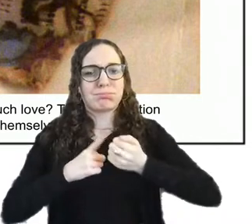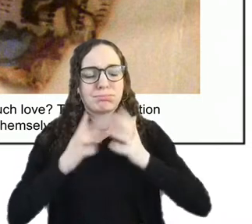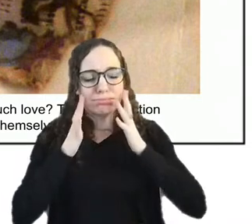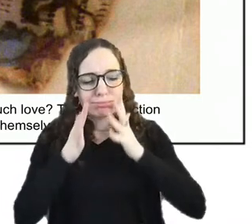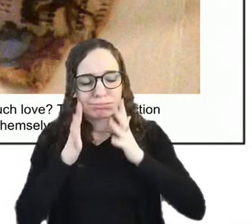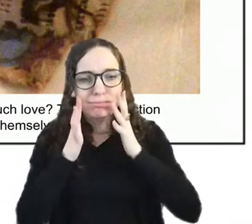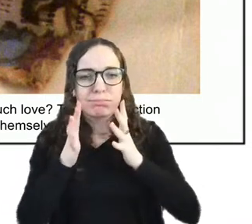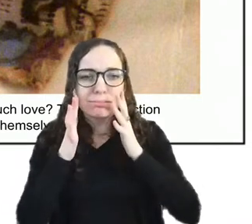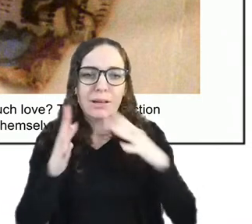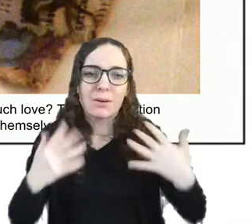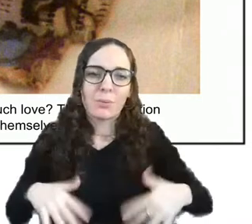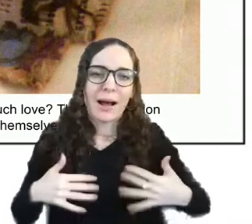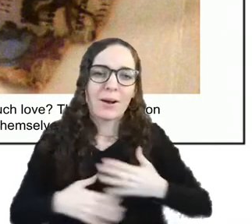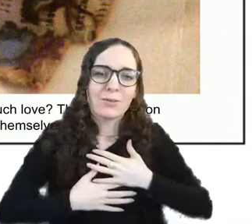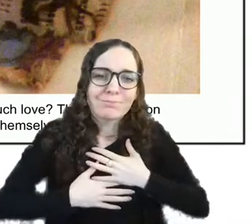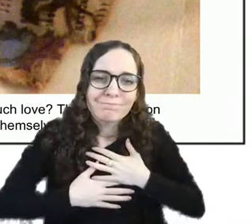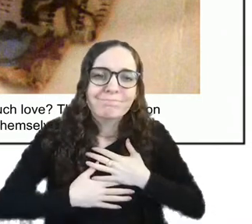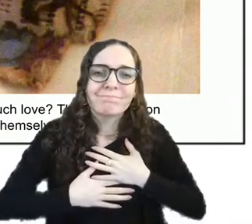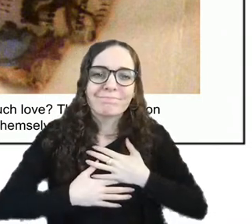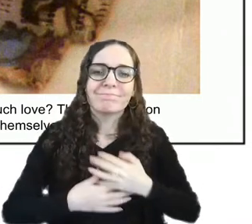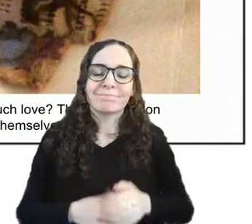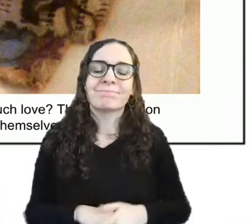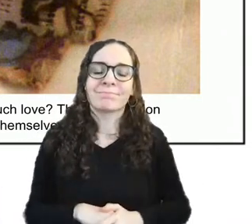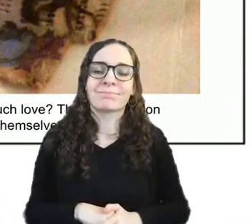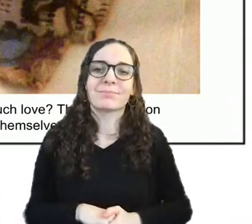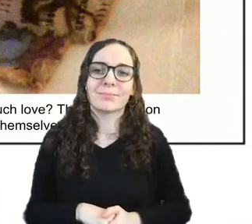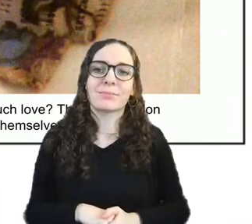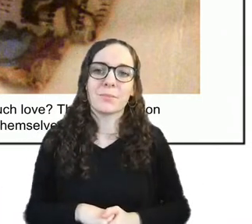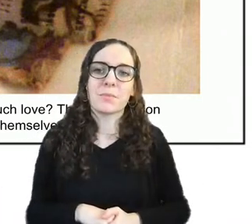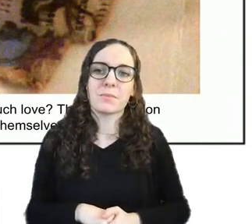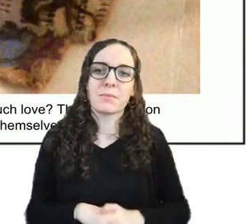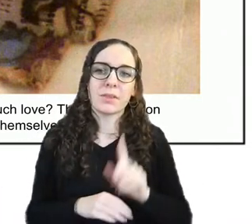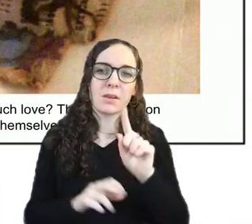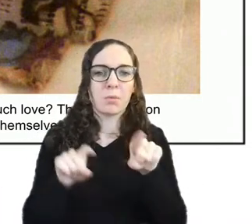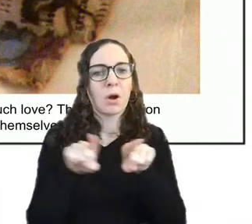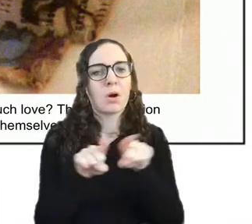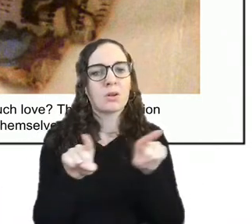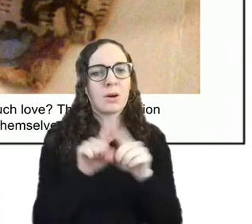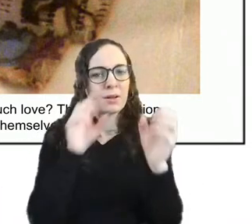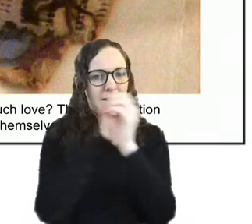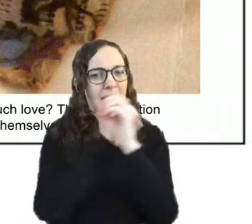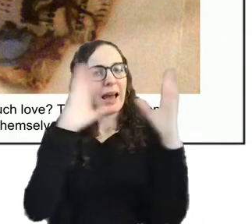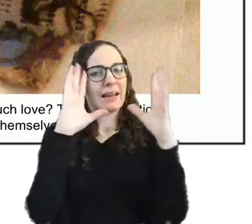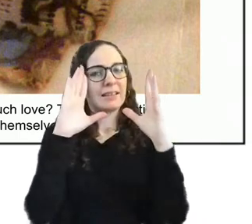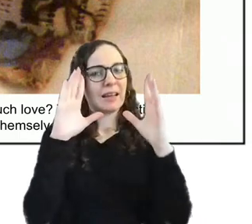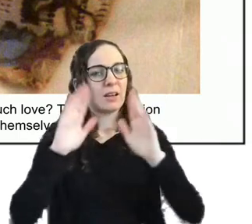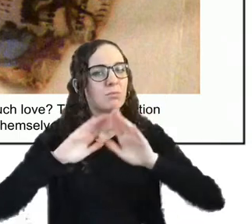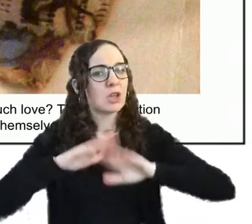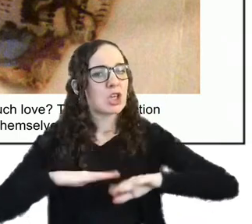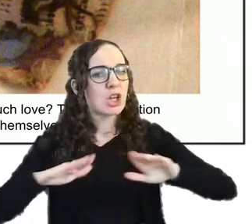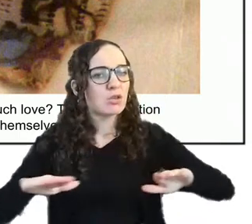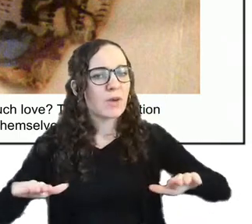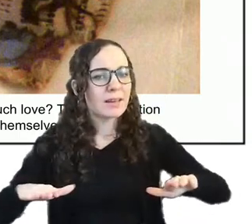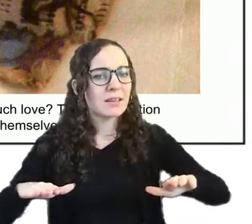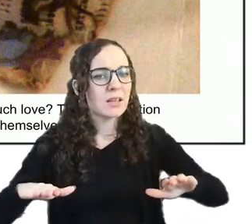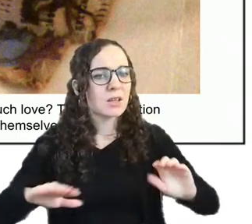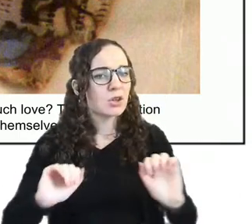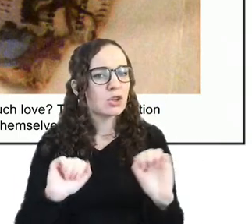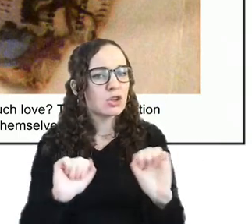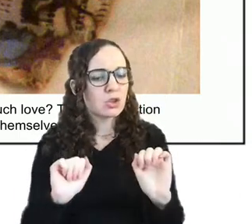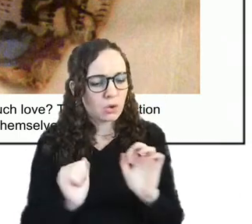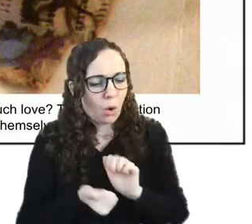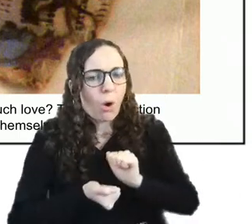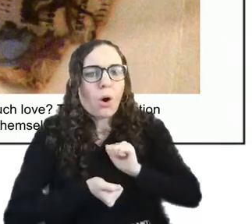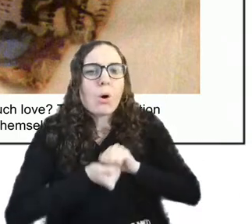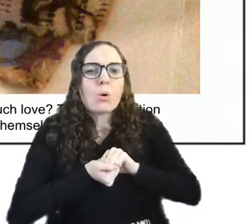but yeah also the idea that um the children actually never owned their bit of fabric um they were put